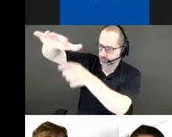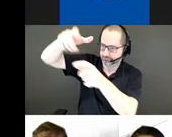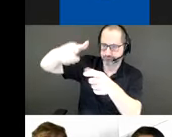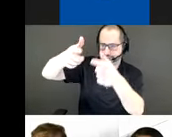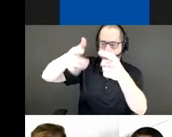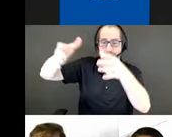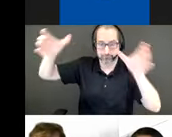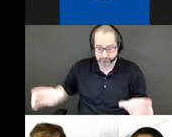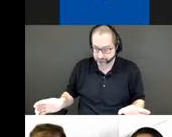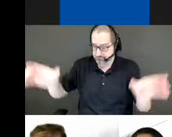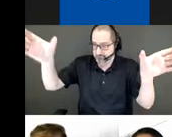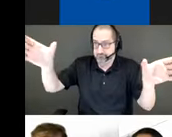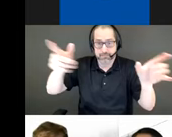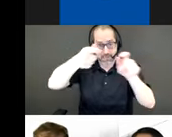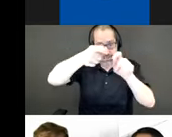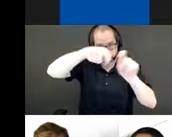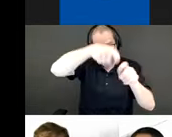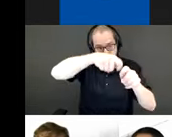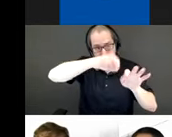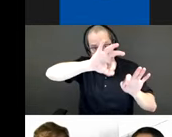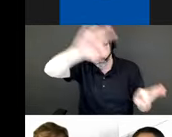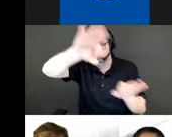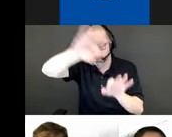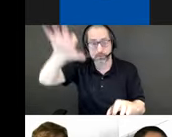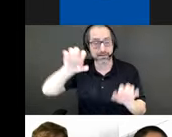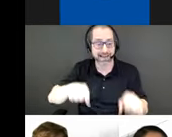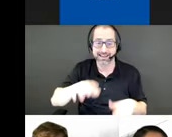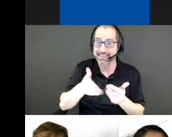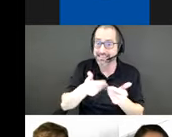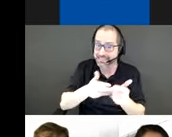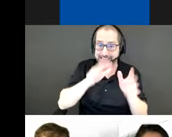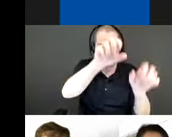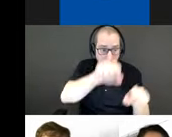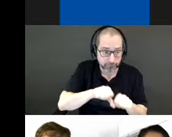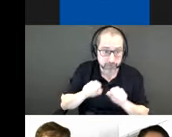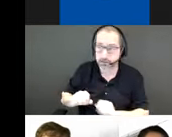they can be easily dismounted and redeployed at another site under the gardener as needed.